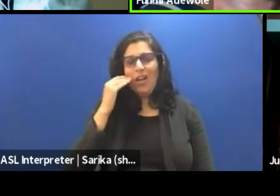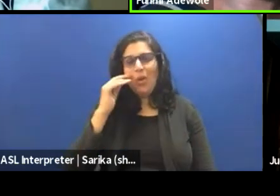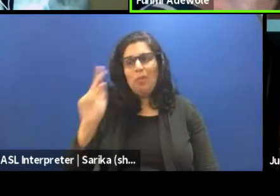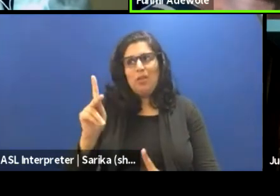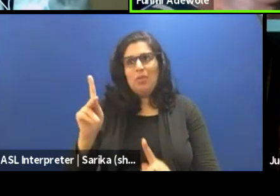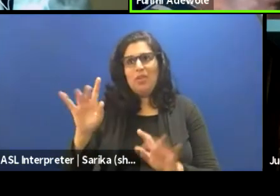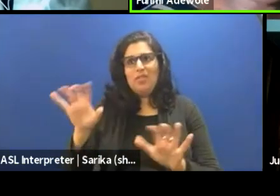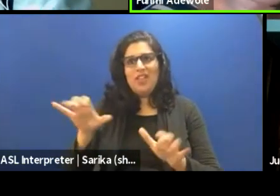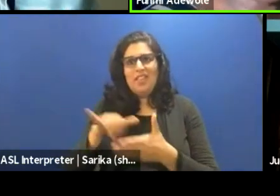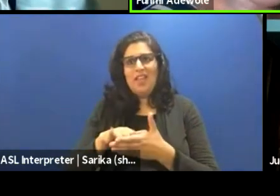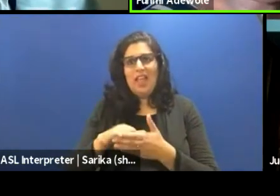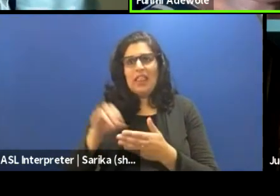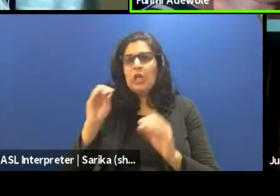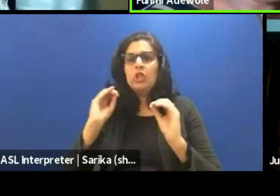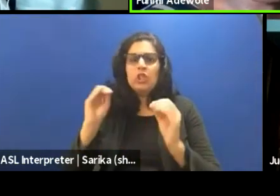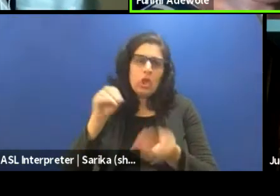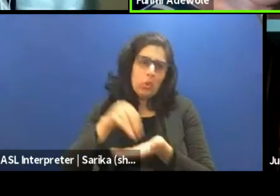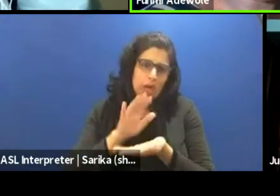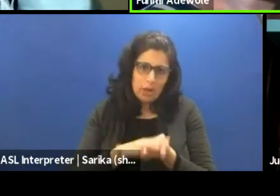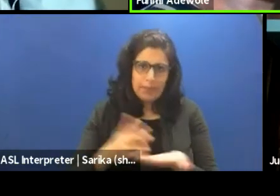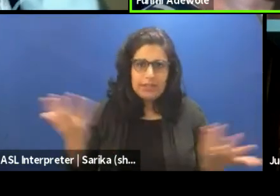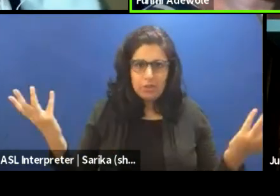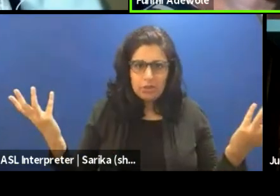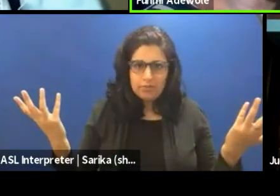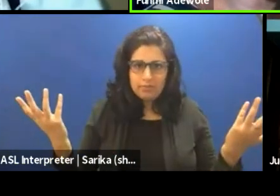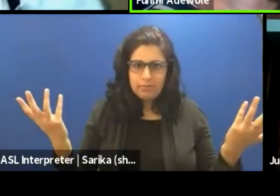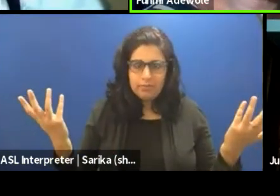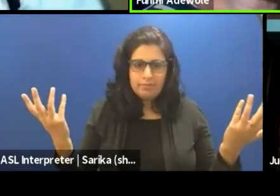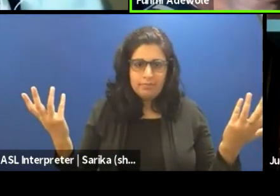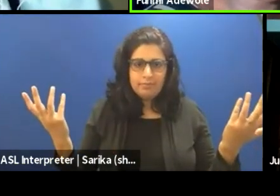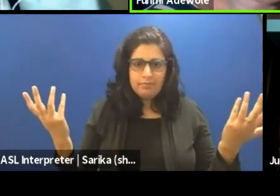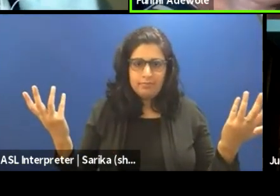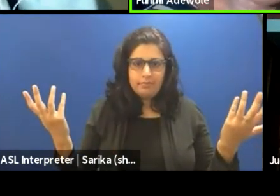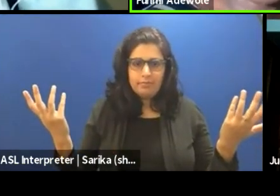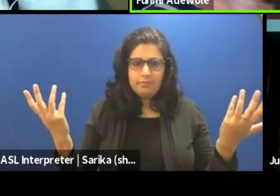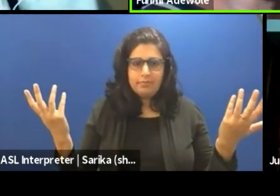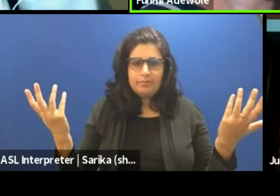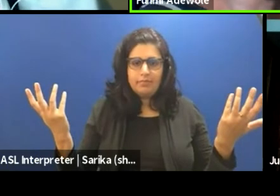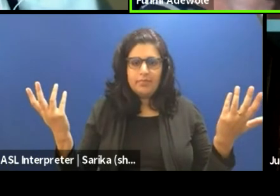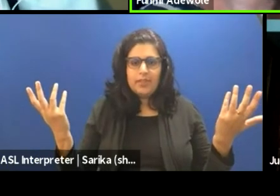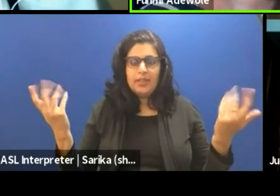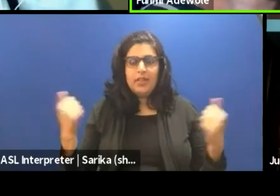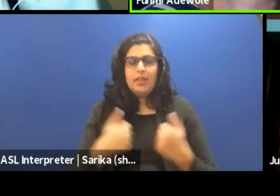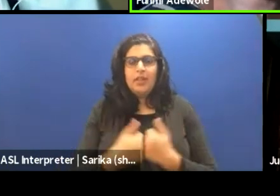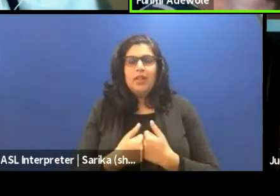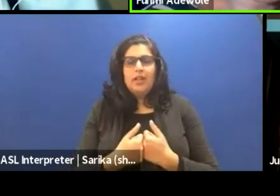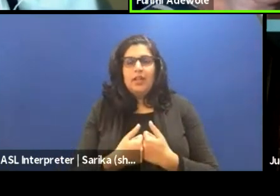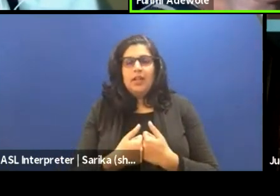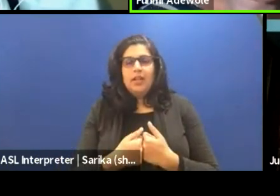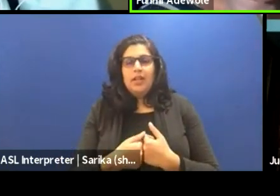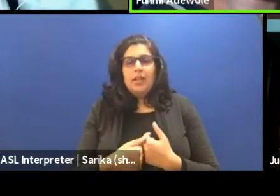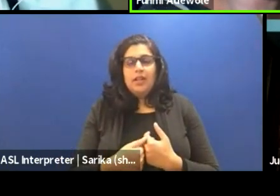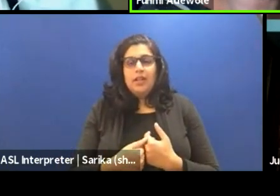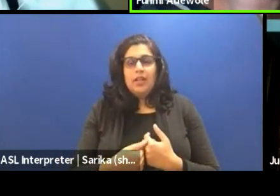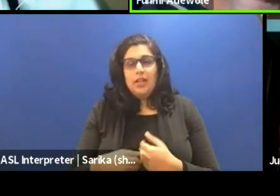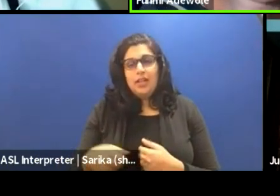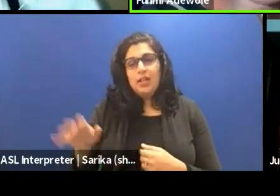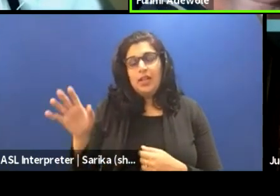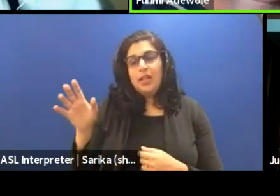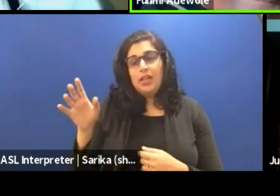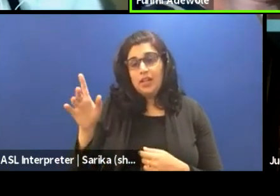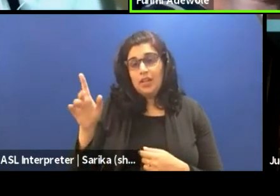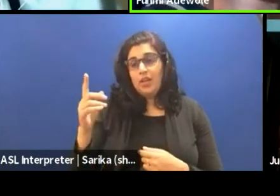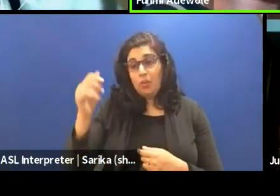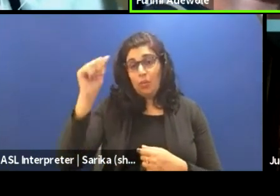that and there's no documentation. And there's Amatu Braid of blessed memory. She was doing her master's degree when I was a